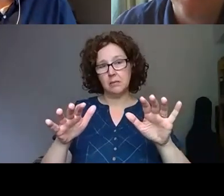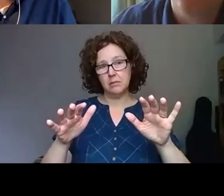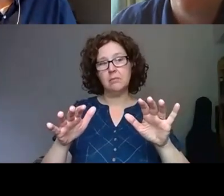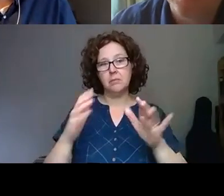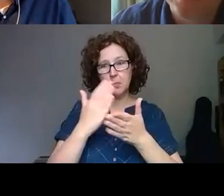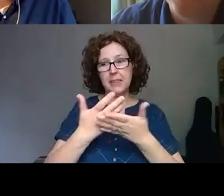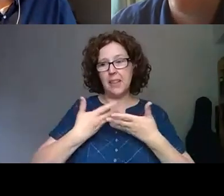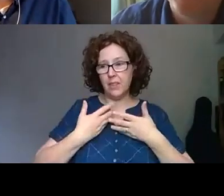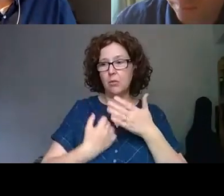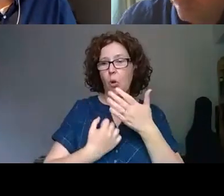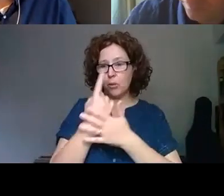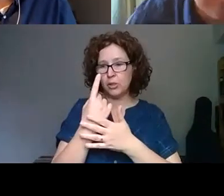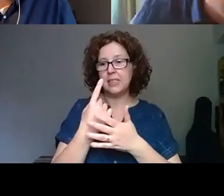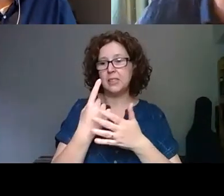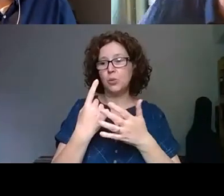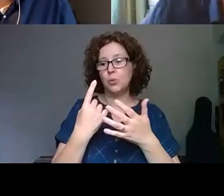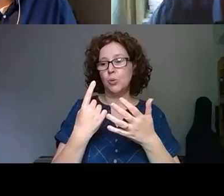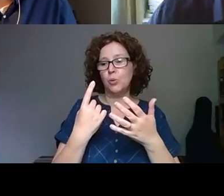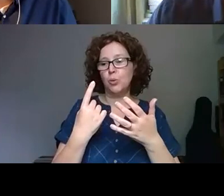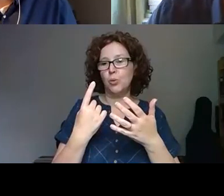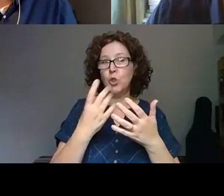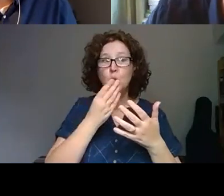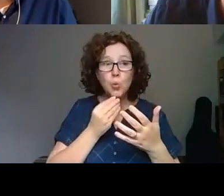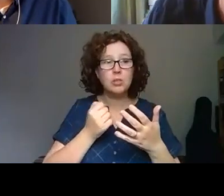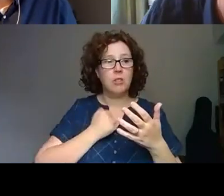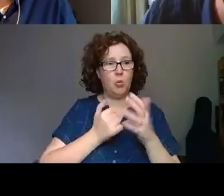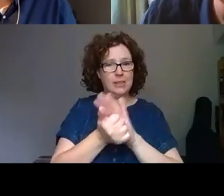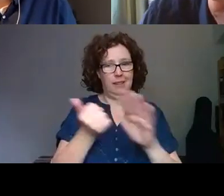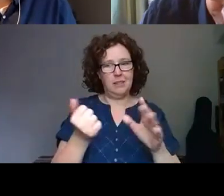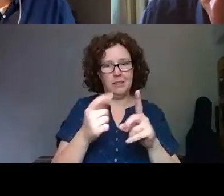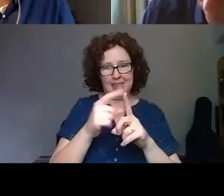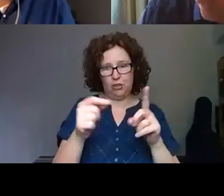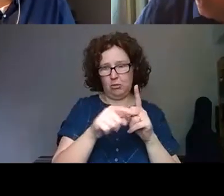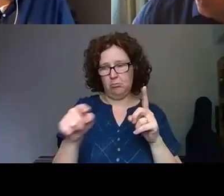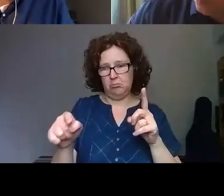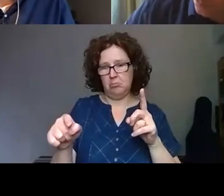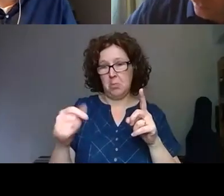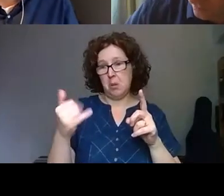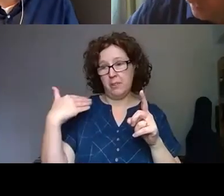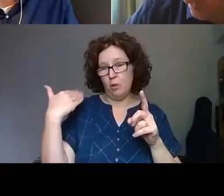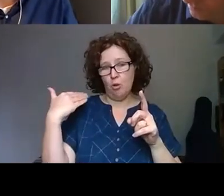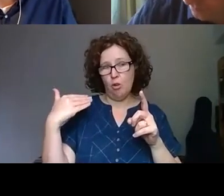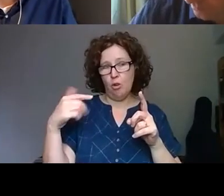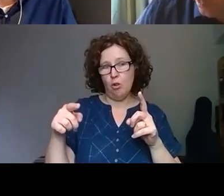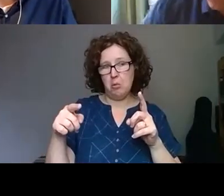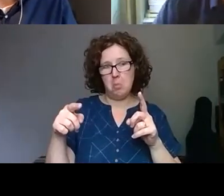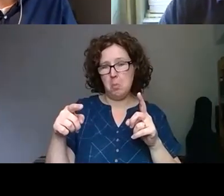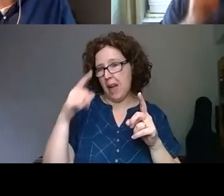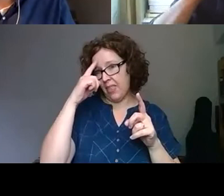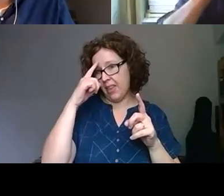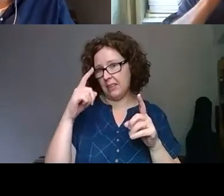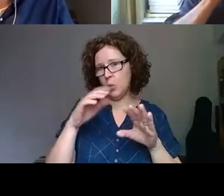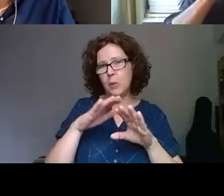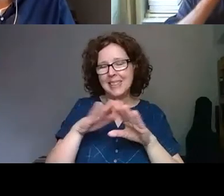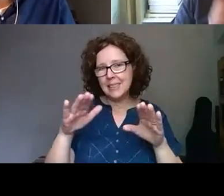opportunity to have us actually digital skills that we before we have not invested